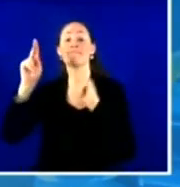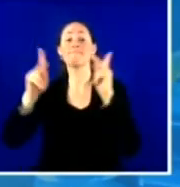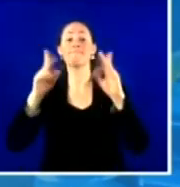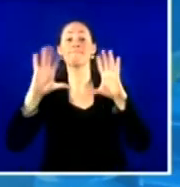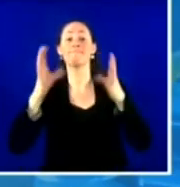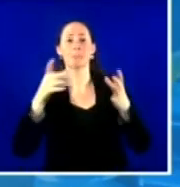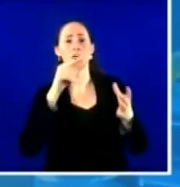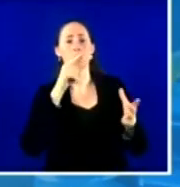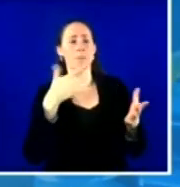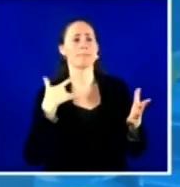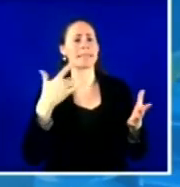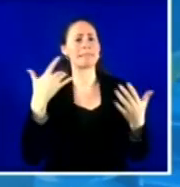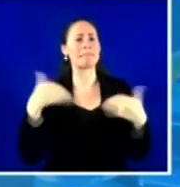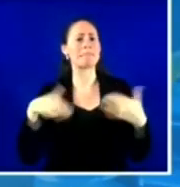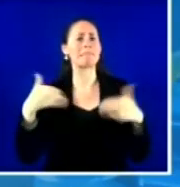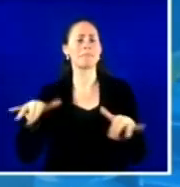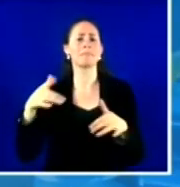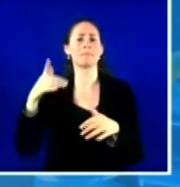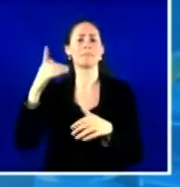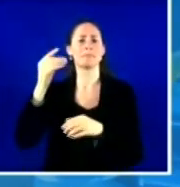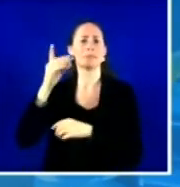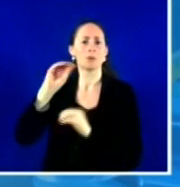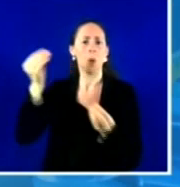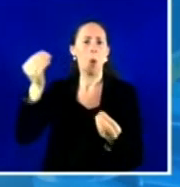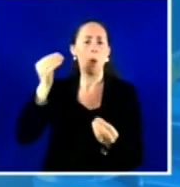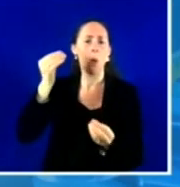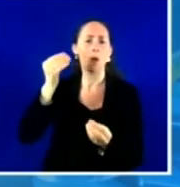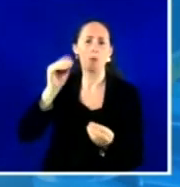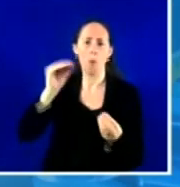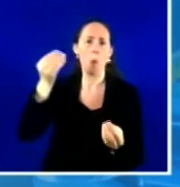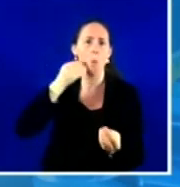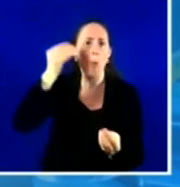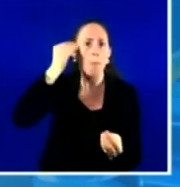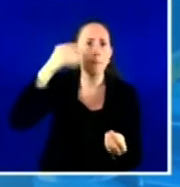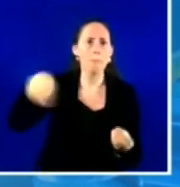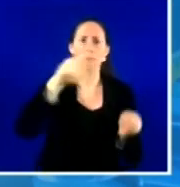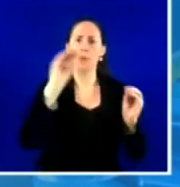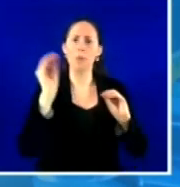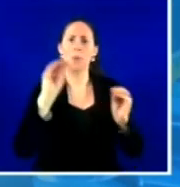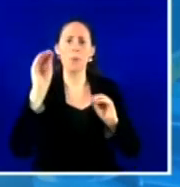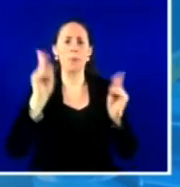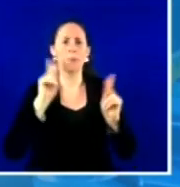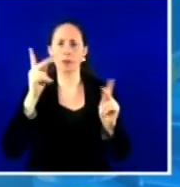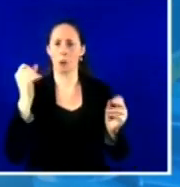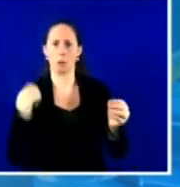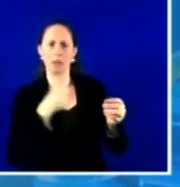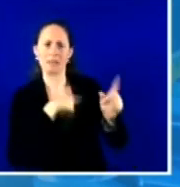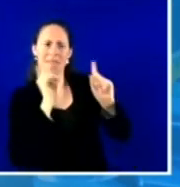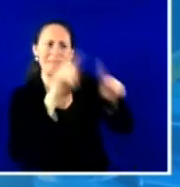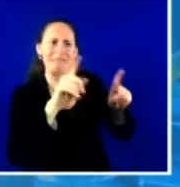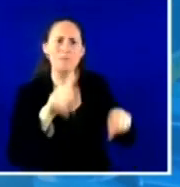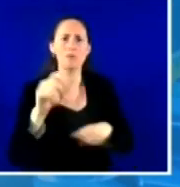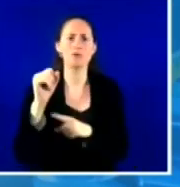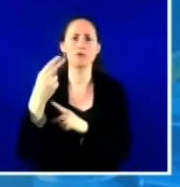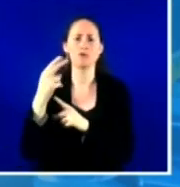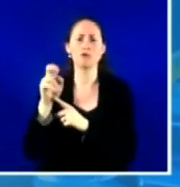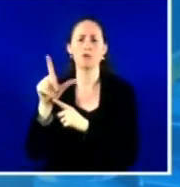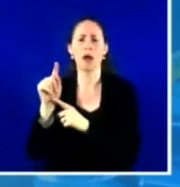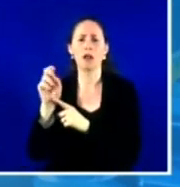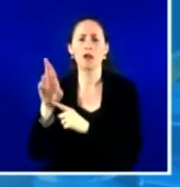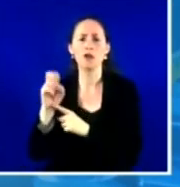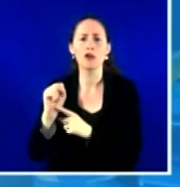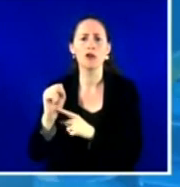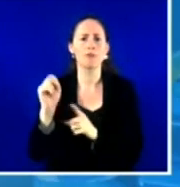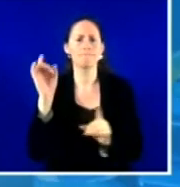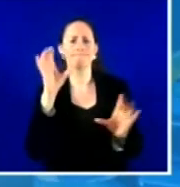homeless team that goes out into the community to the shelters, they partner with agencies such as HUD-VASH. And that has